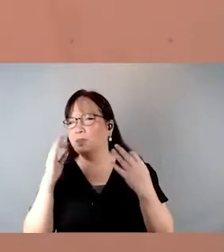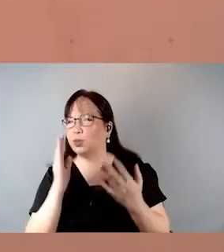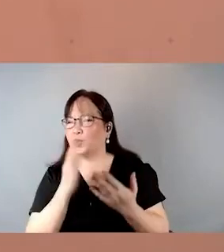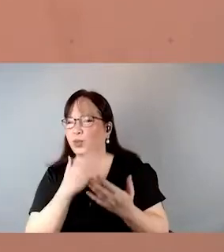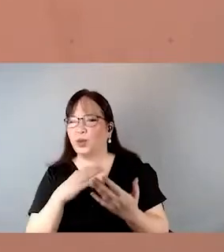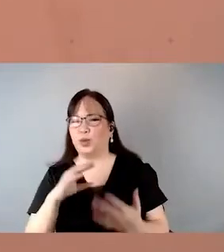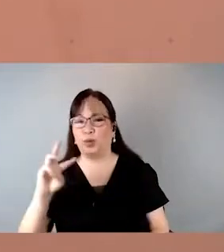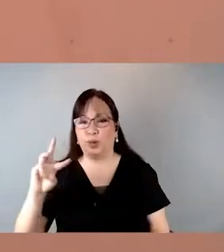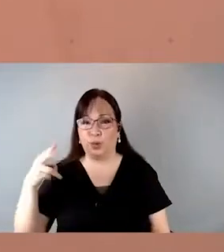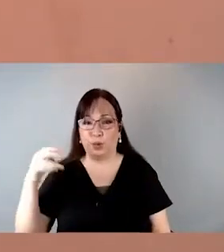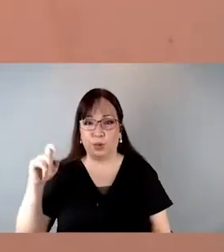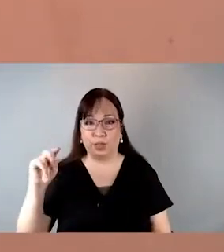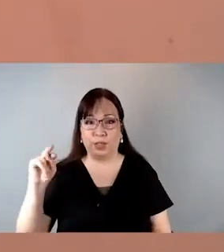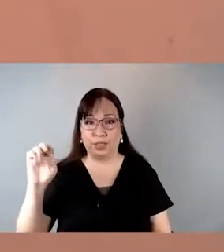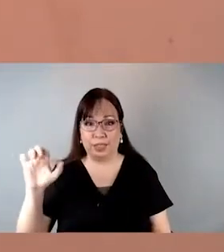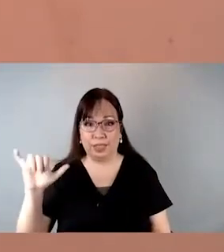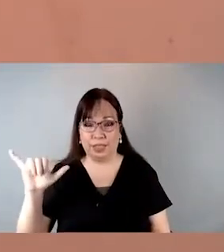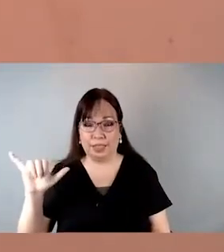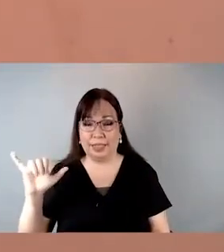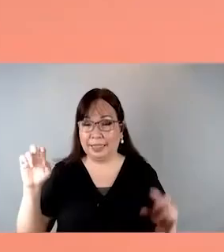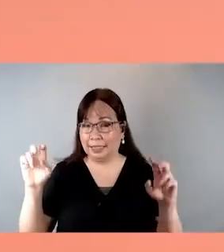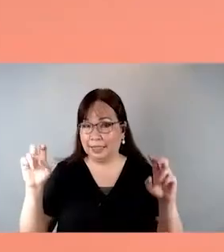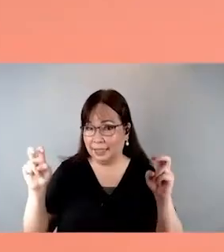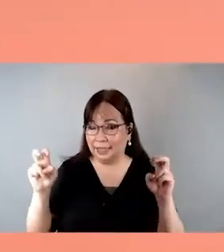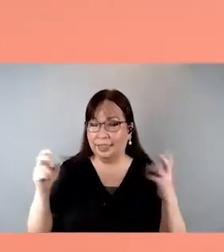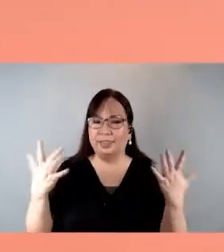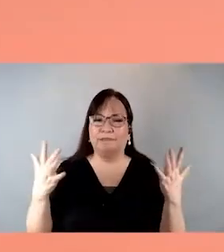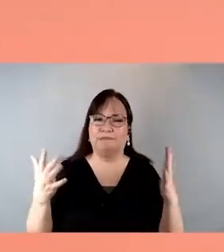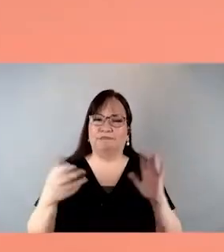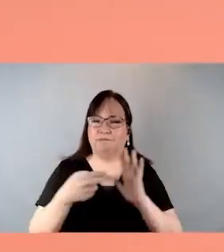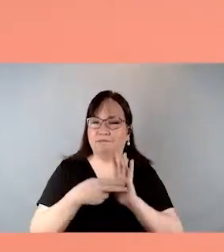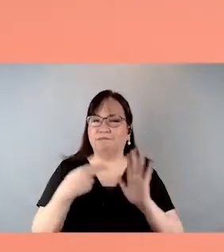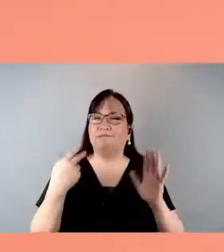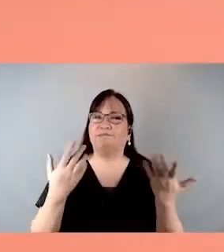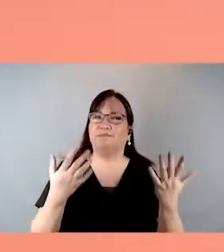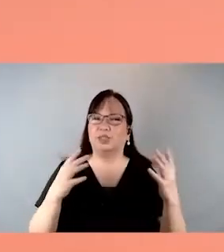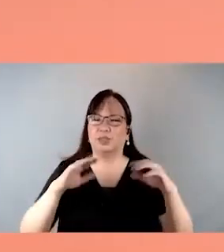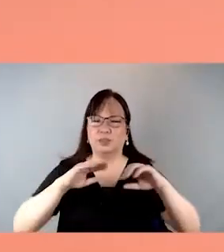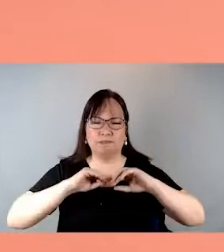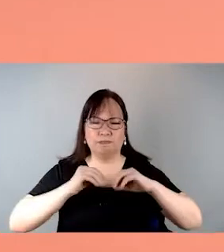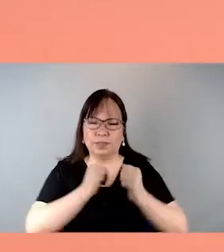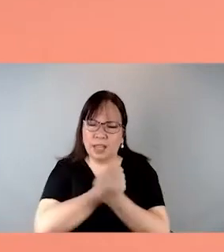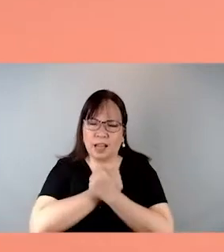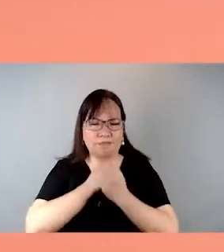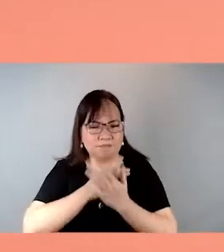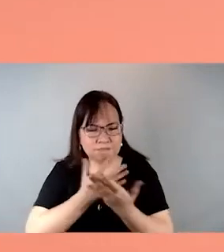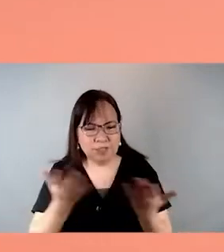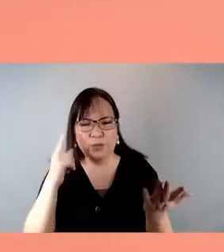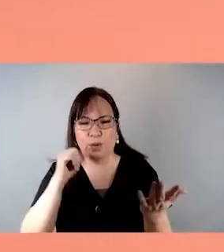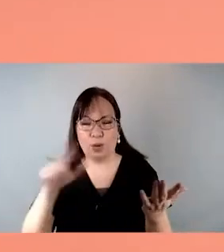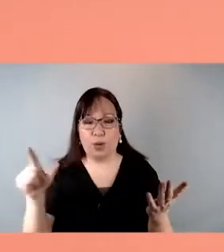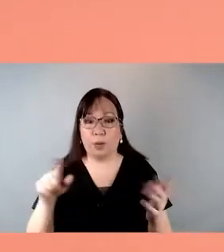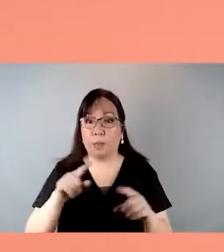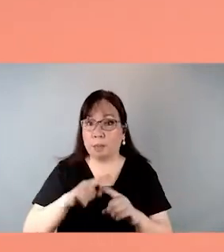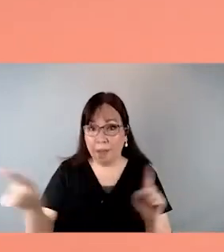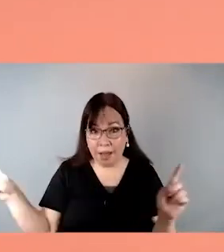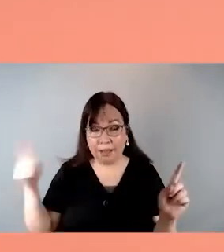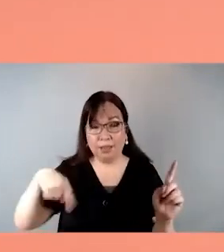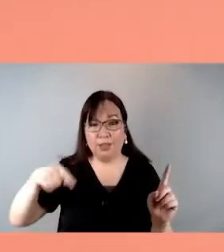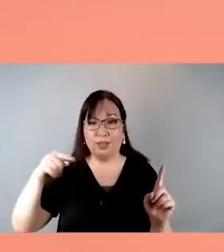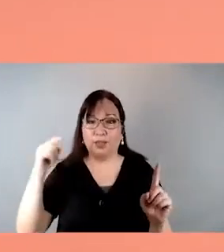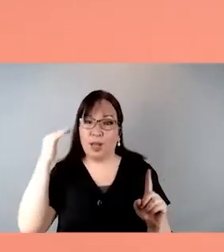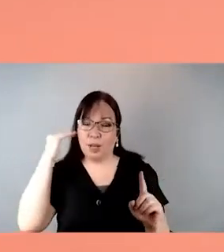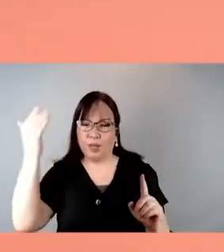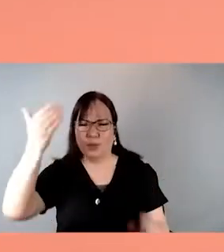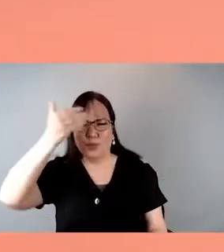famous song, Greatest Love of All. While this may be true, what we adults often forget are children